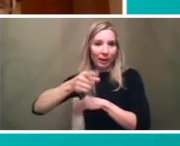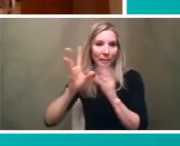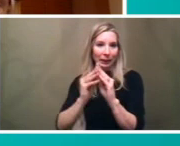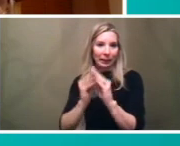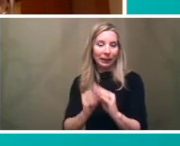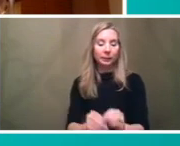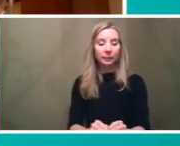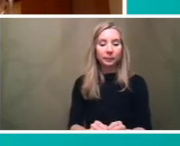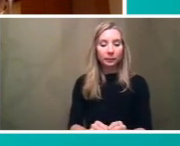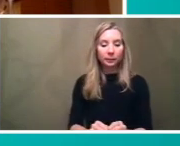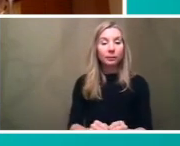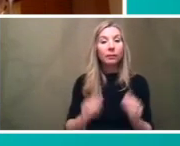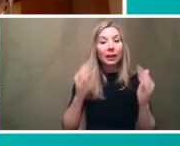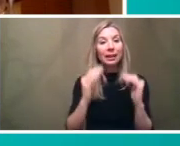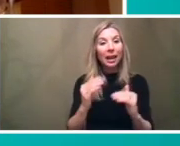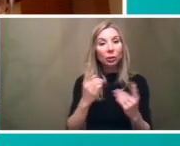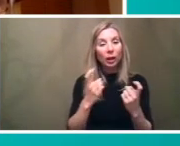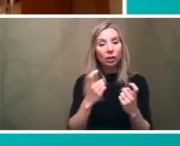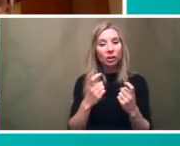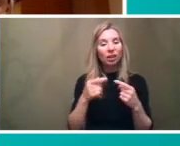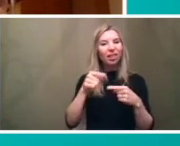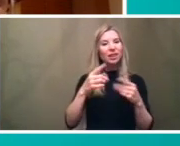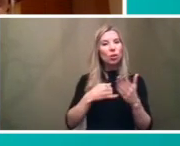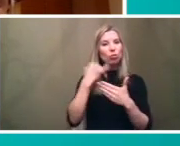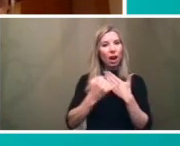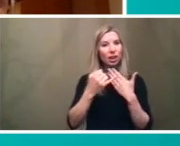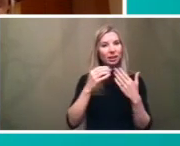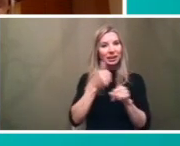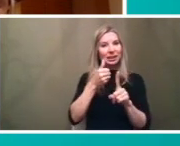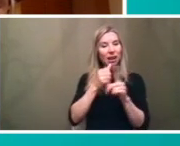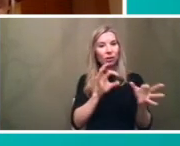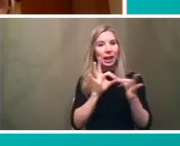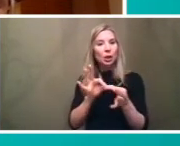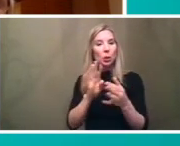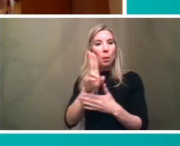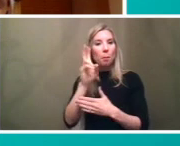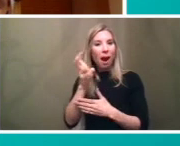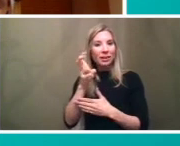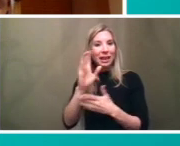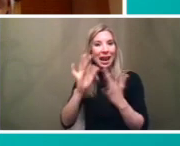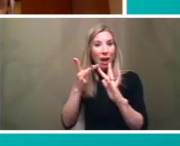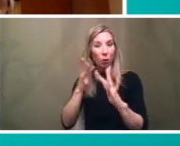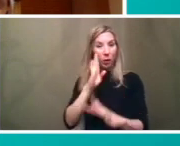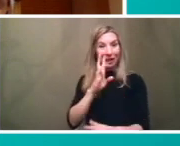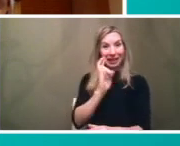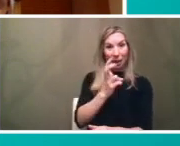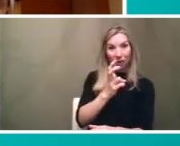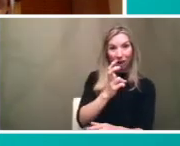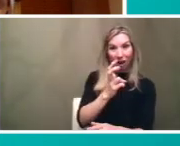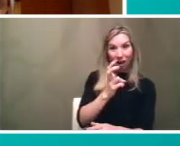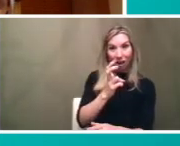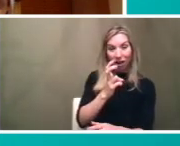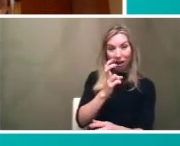so this next question is while this project is about the bus network uh will septa also be considering changes to any other